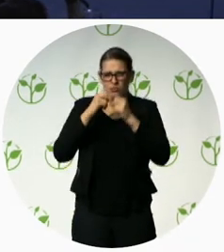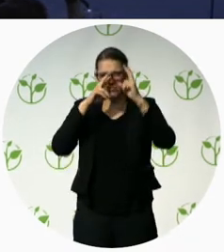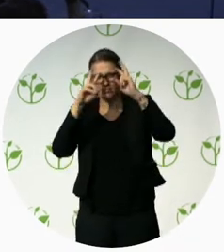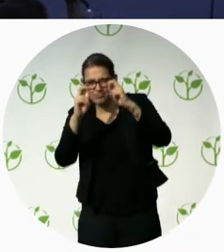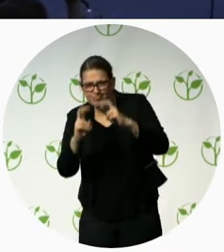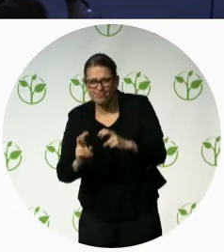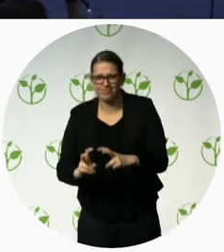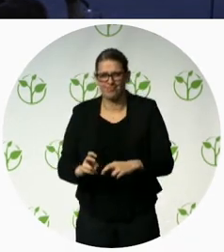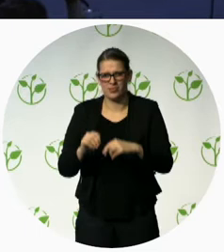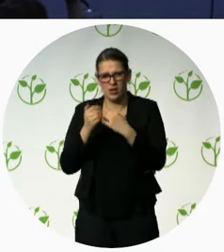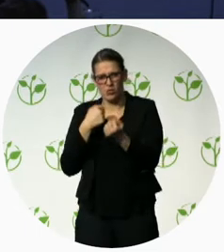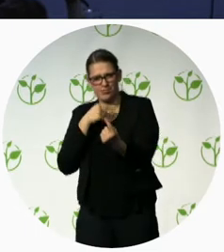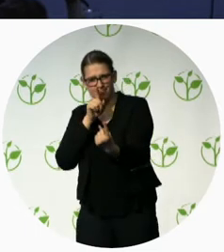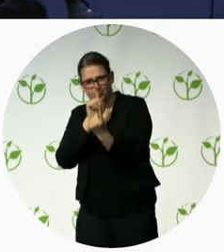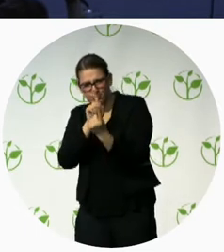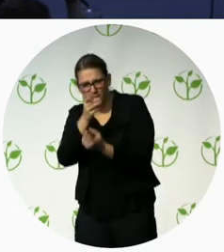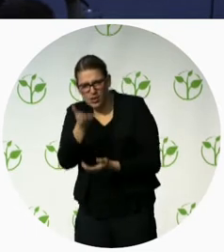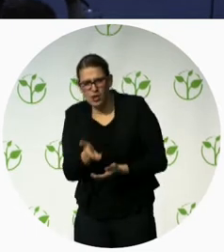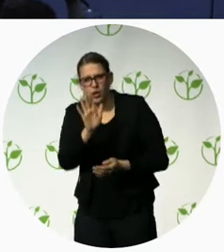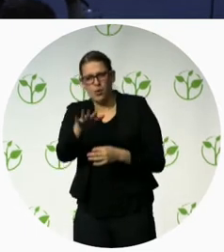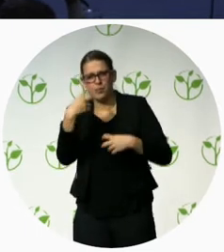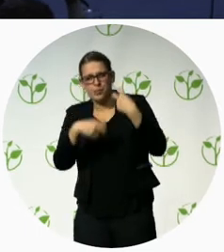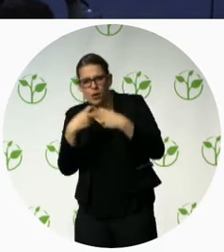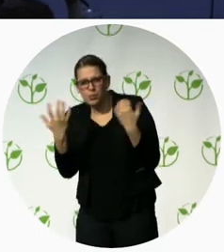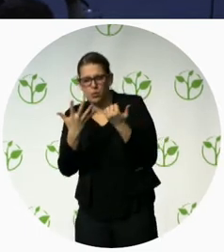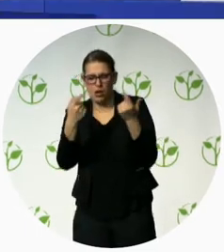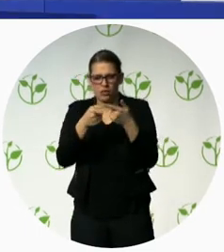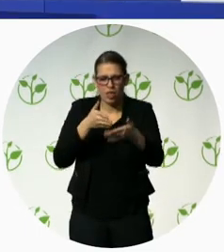health services is being provided to them